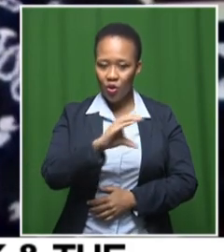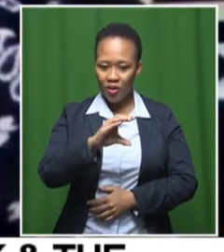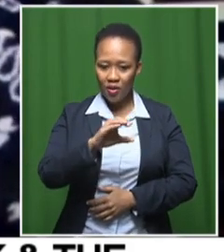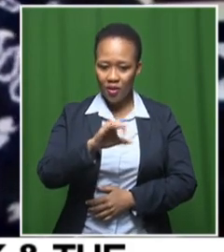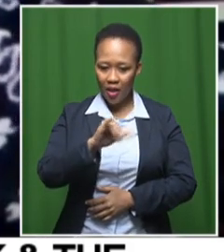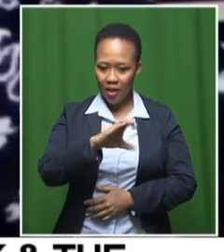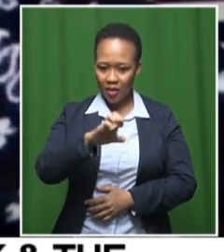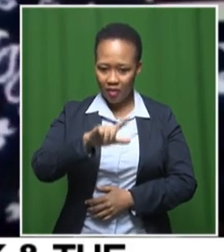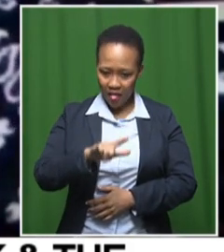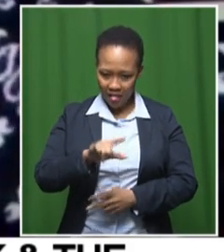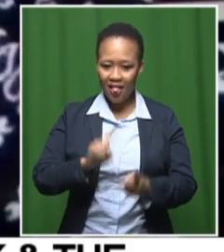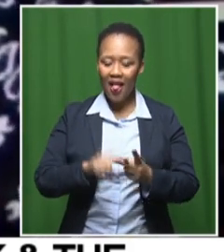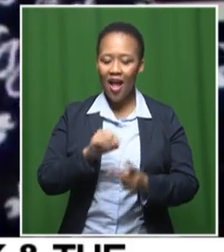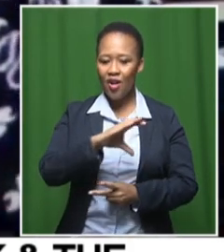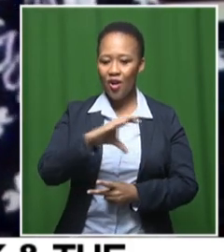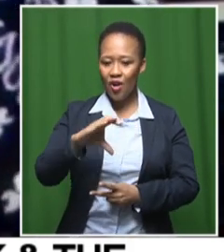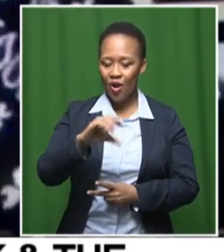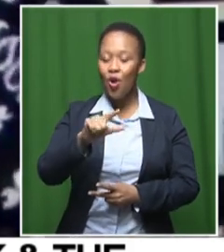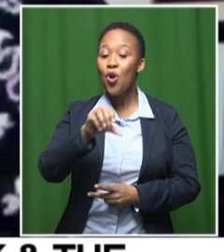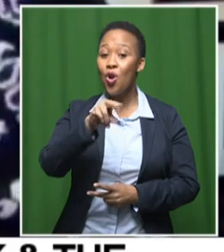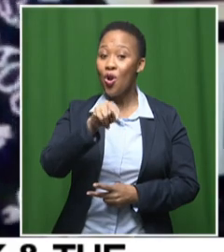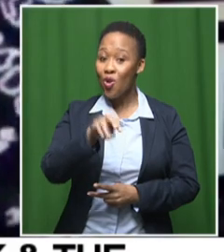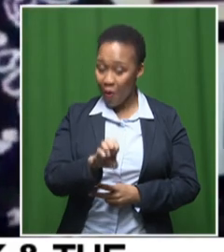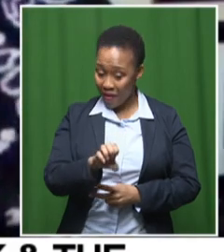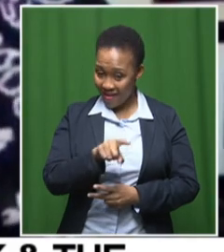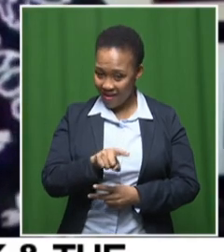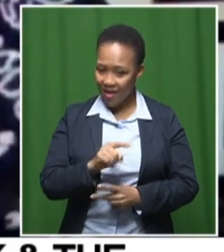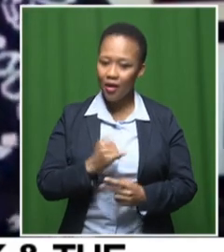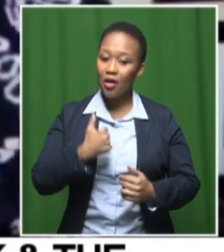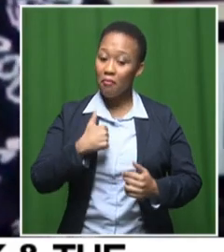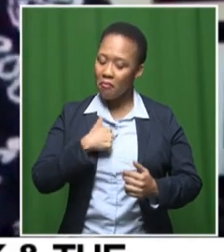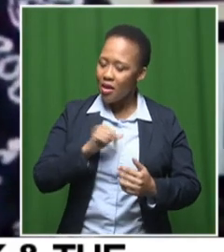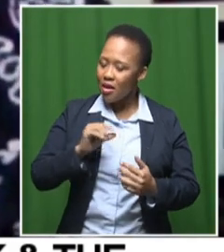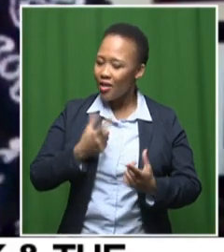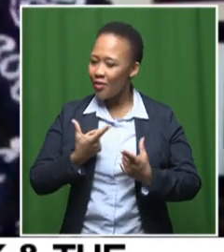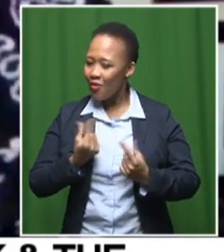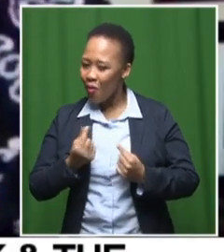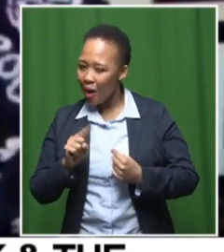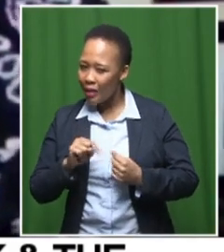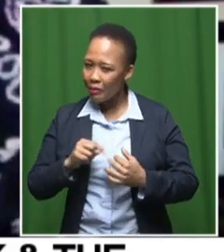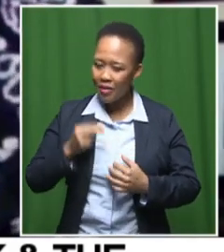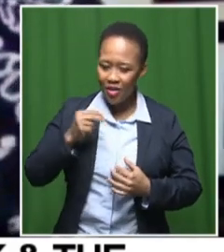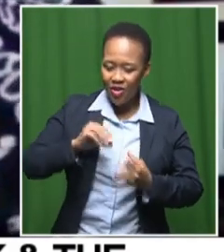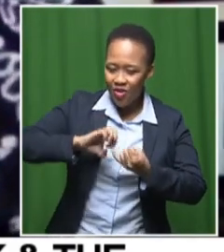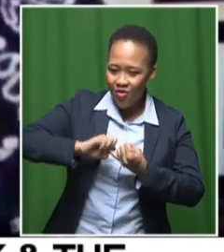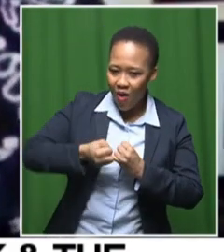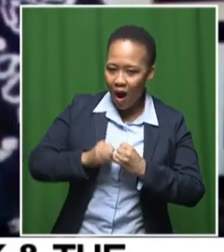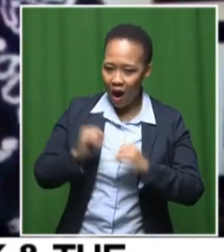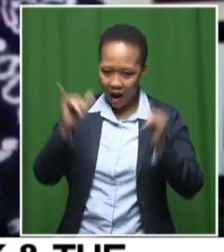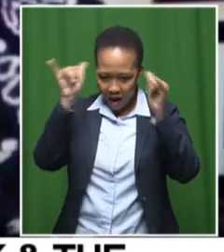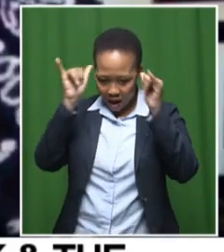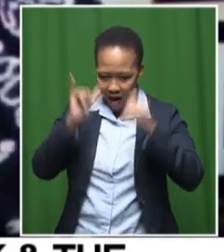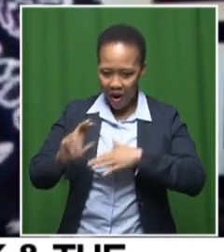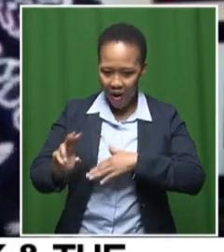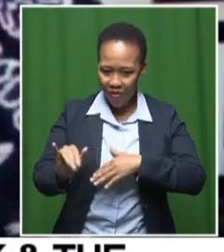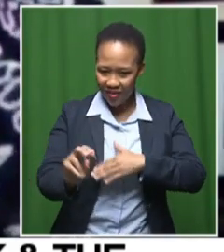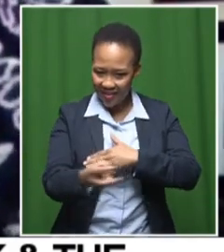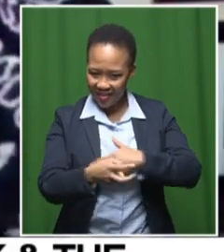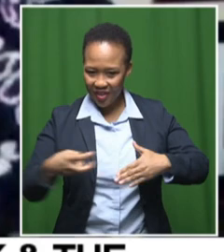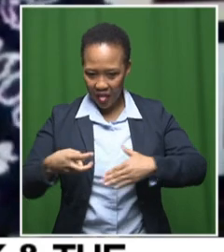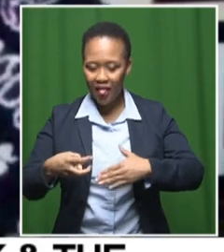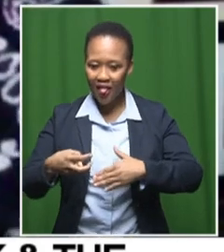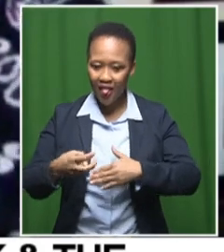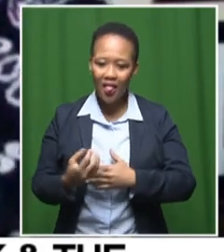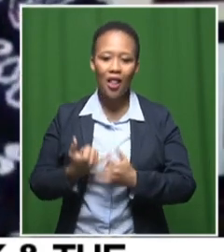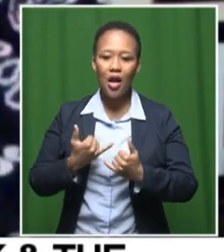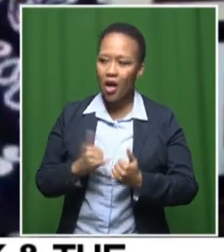hapless robbers that go about trying to steal the cow and then getting in touch with a wicked old witch who gives them